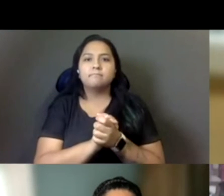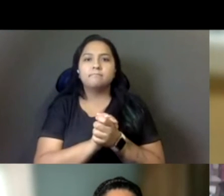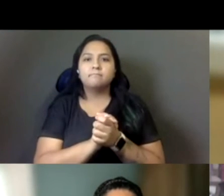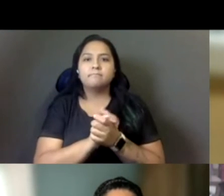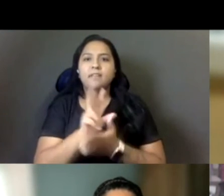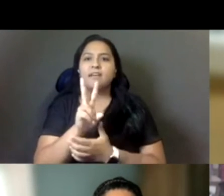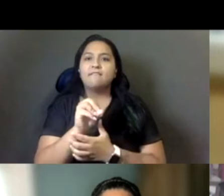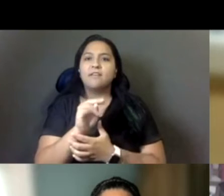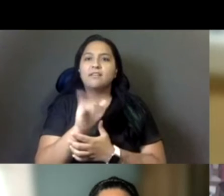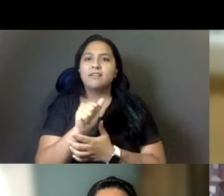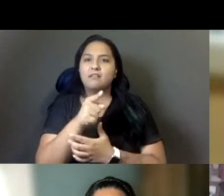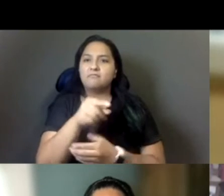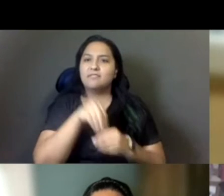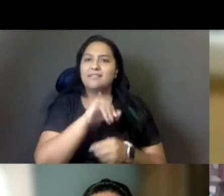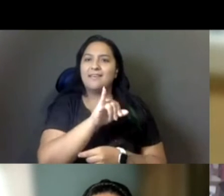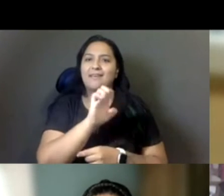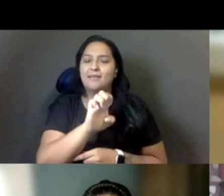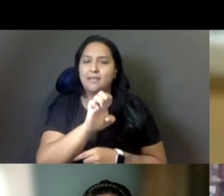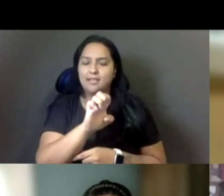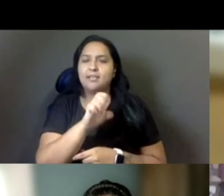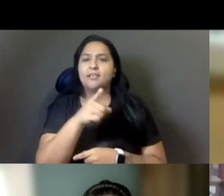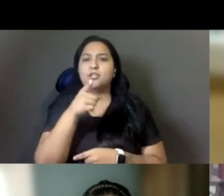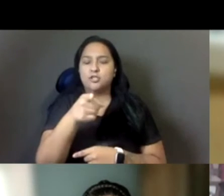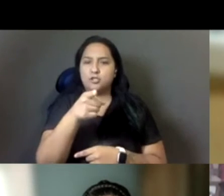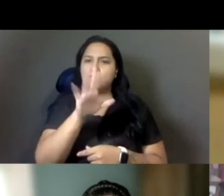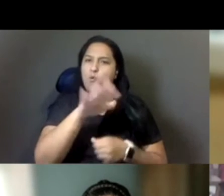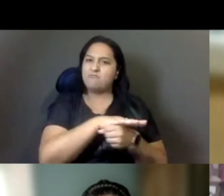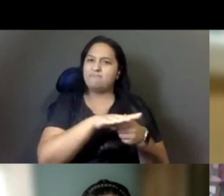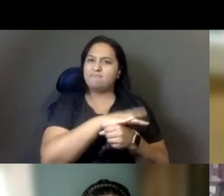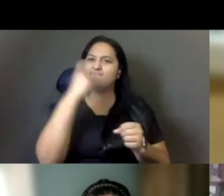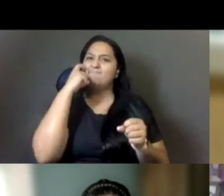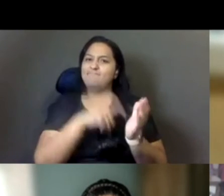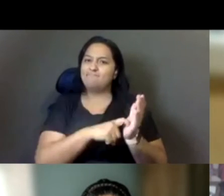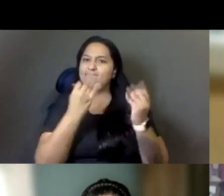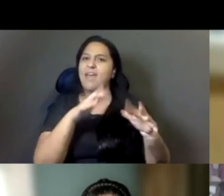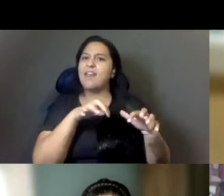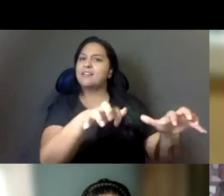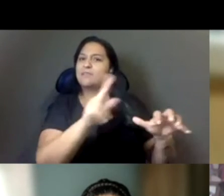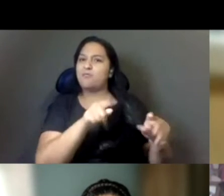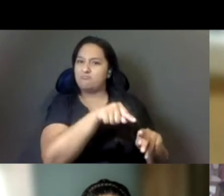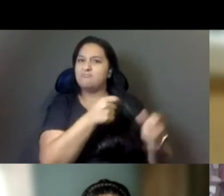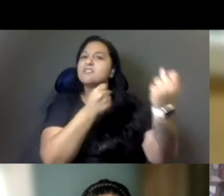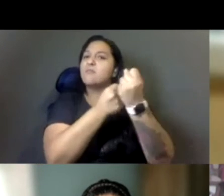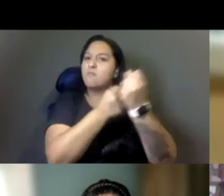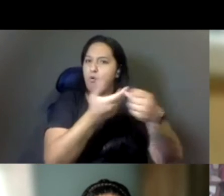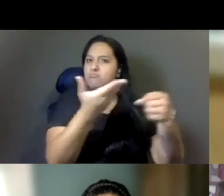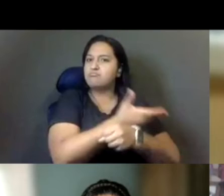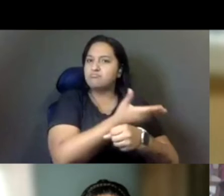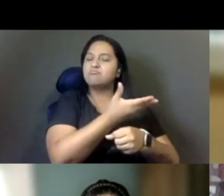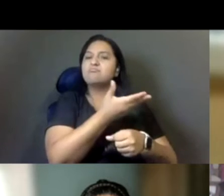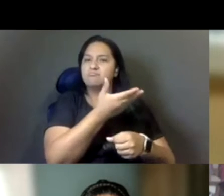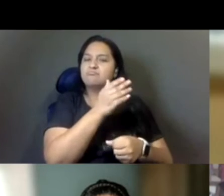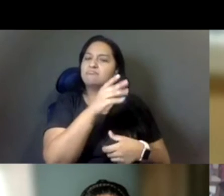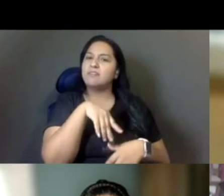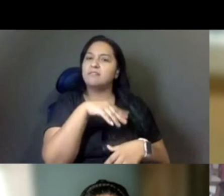is seeing more support for the recall. So what are you seeing and hearing from people there and what do you see as being